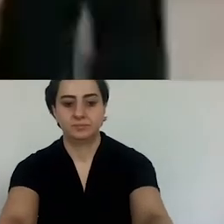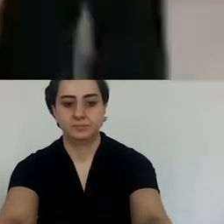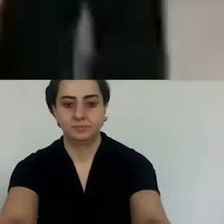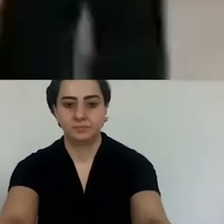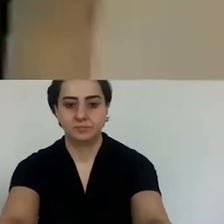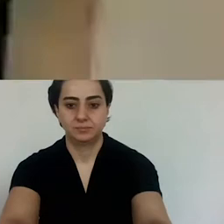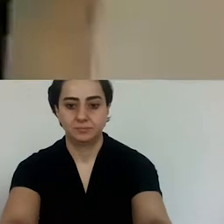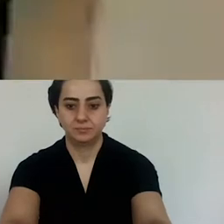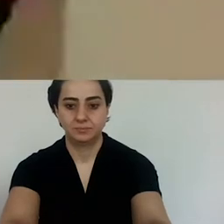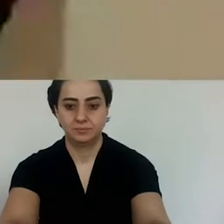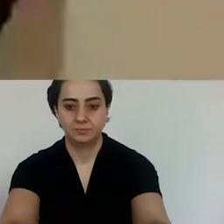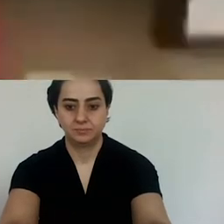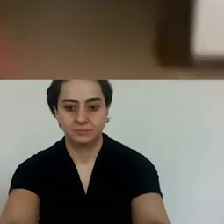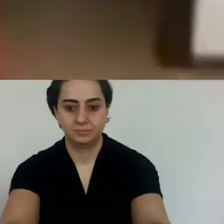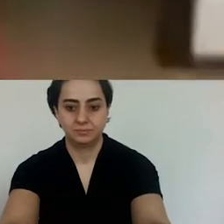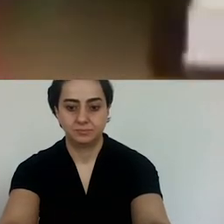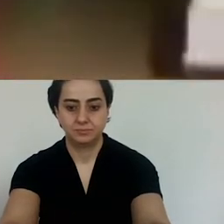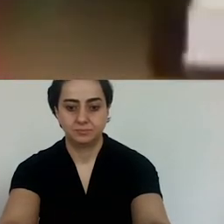How does affect cookedwegen?